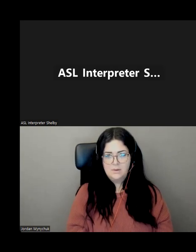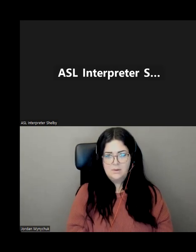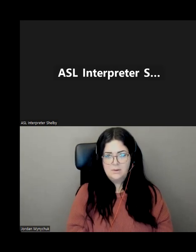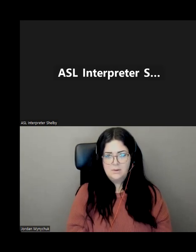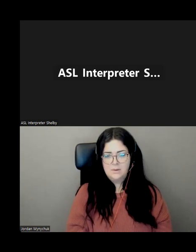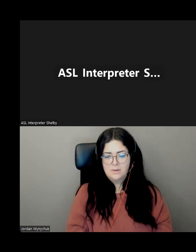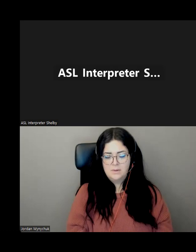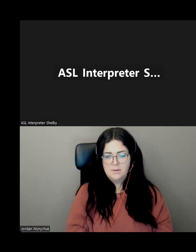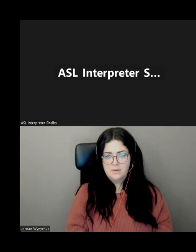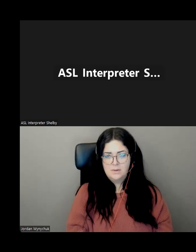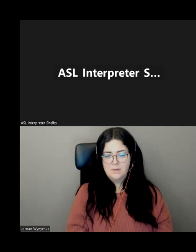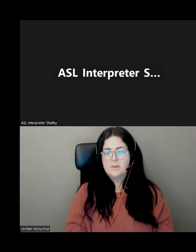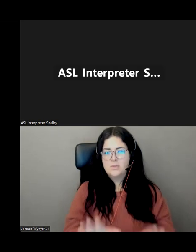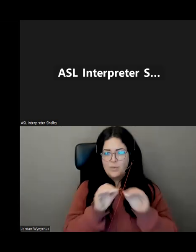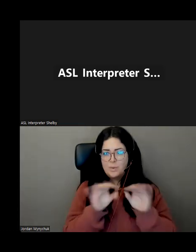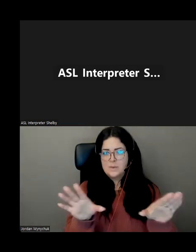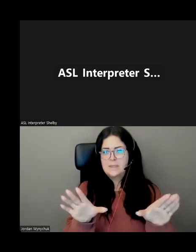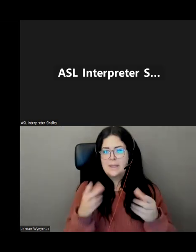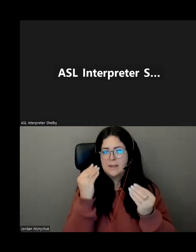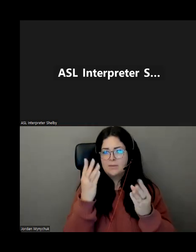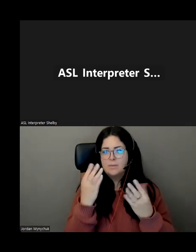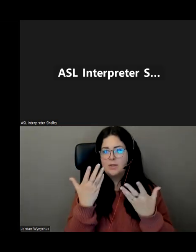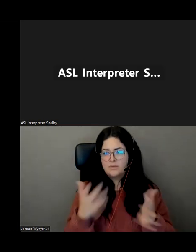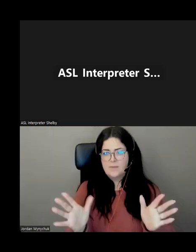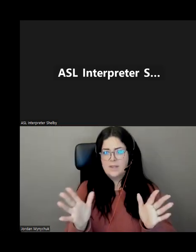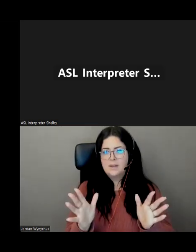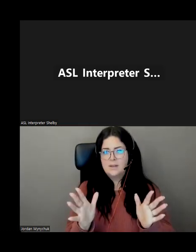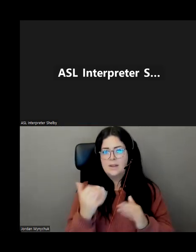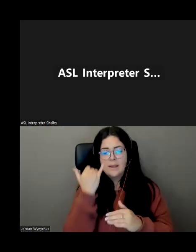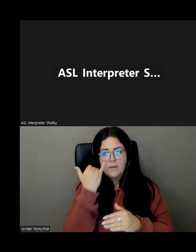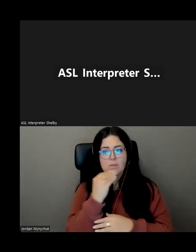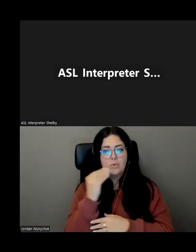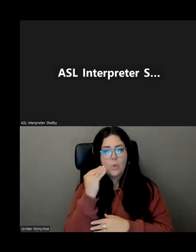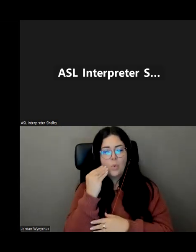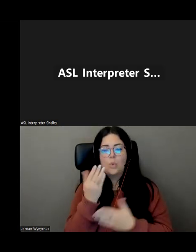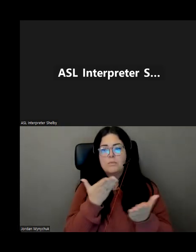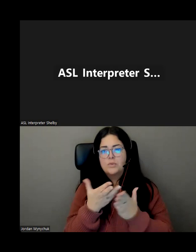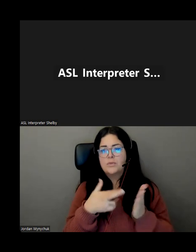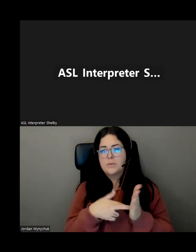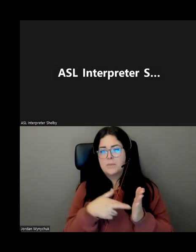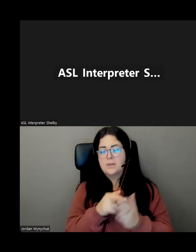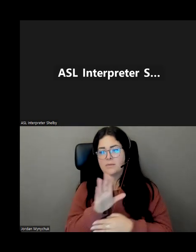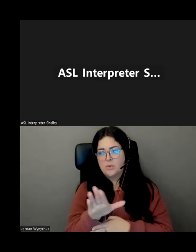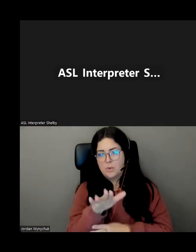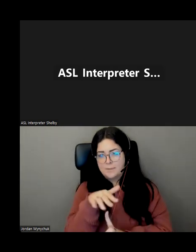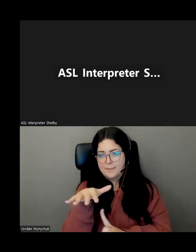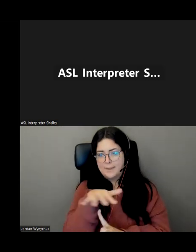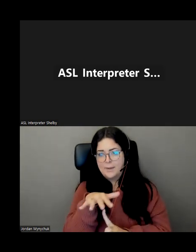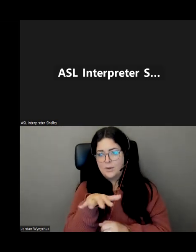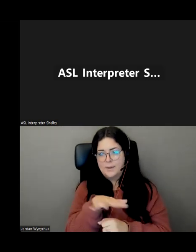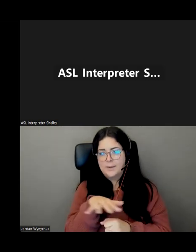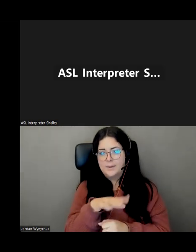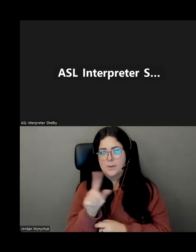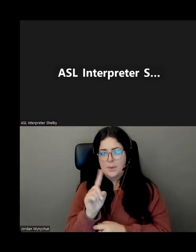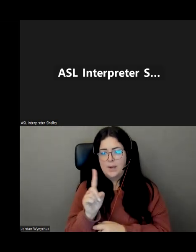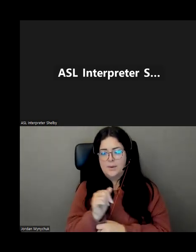i i send the information just so people will know if there's a home service representative available say in your in